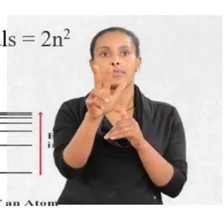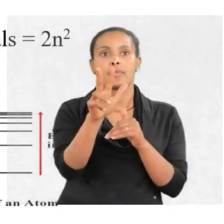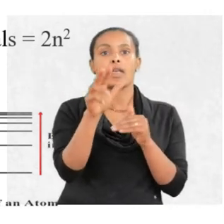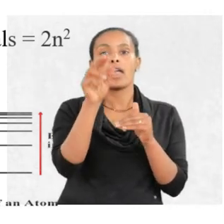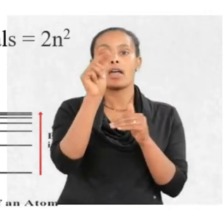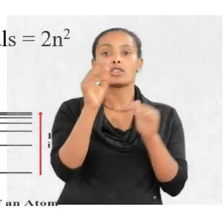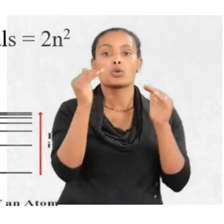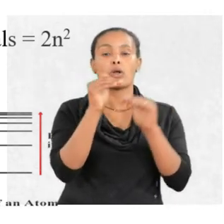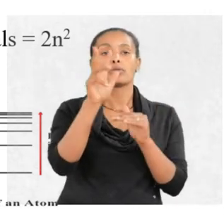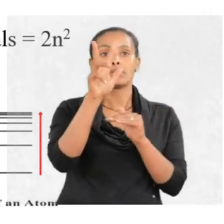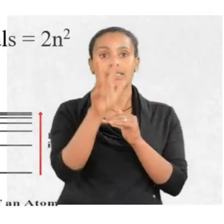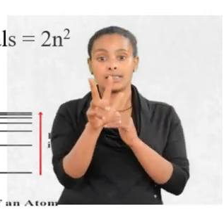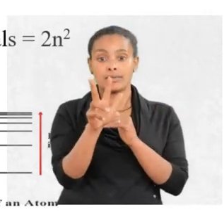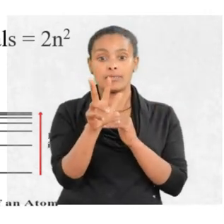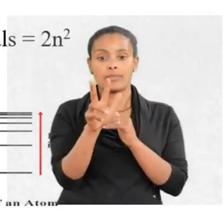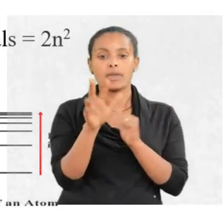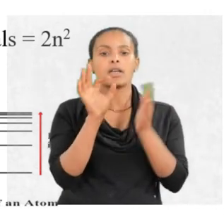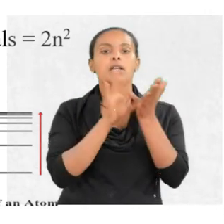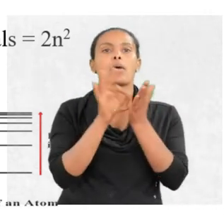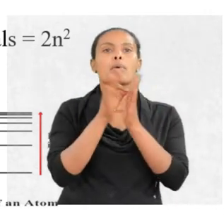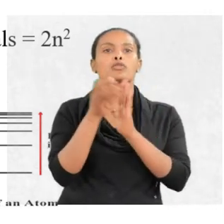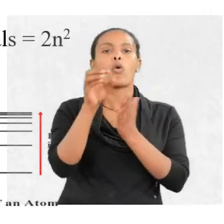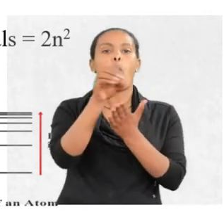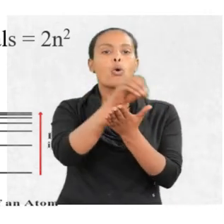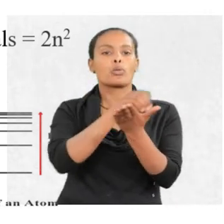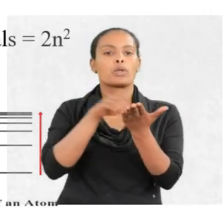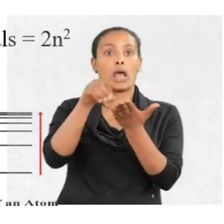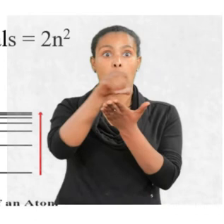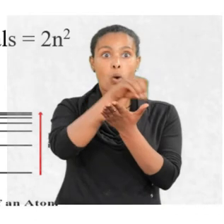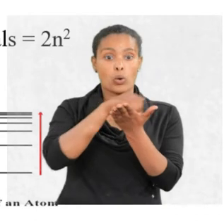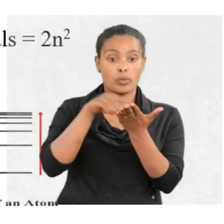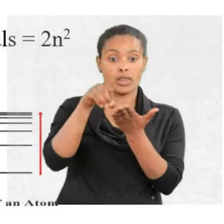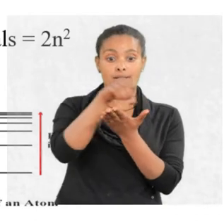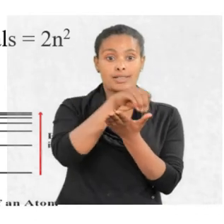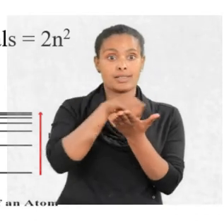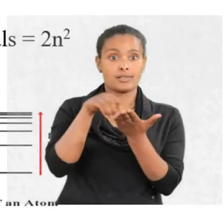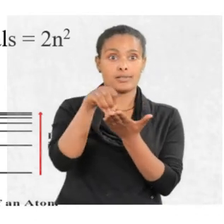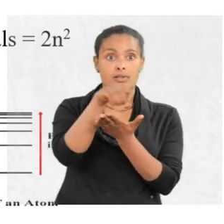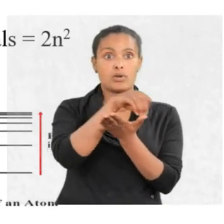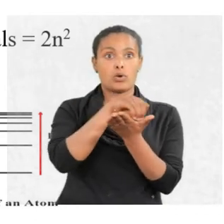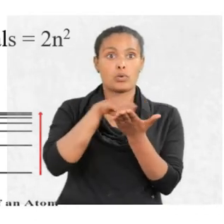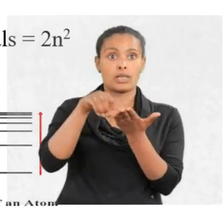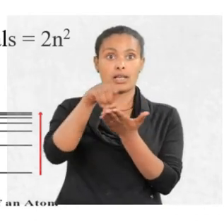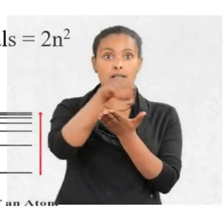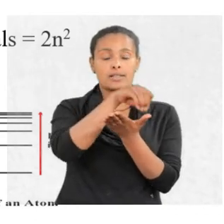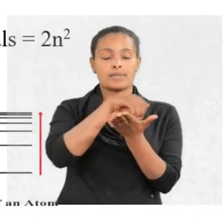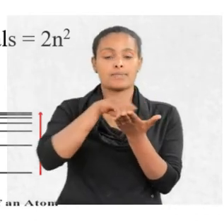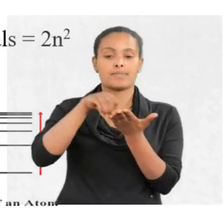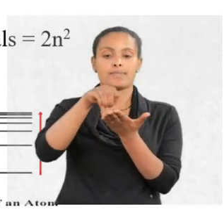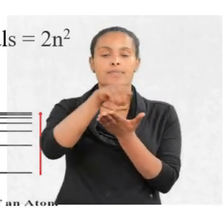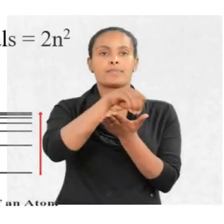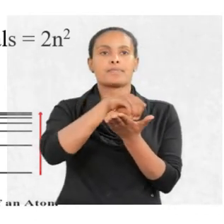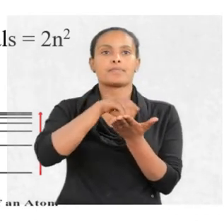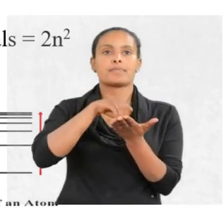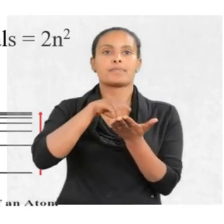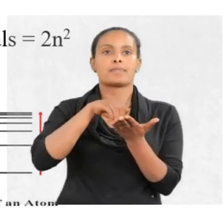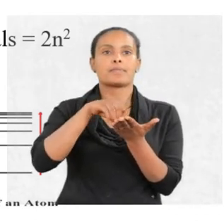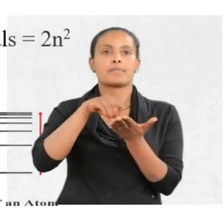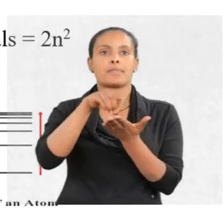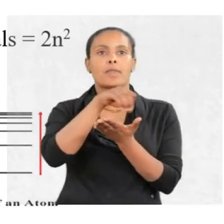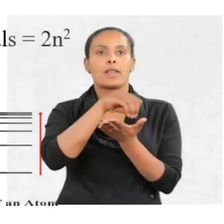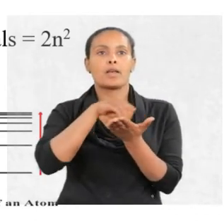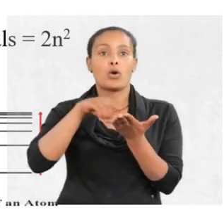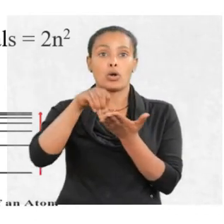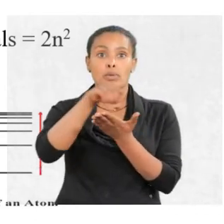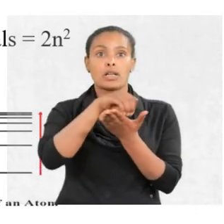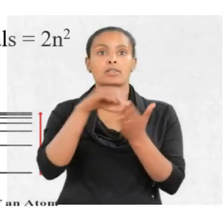equals to stream, number of orbitals, number of orbitals, orbitals